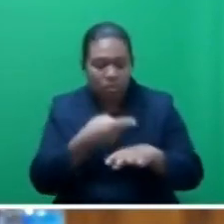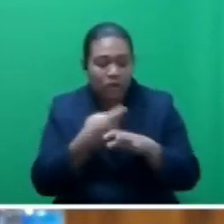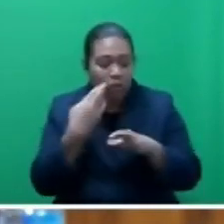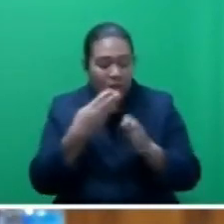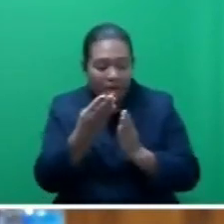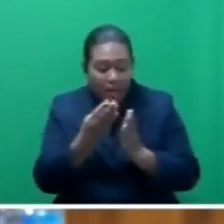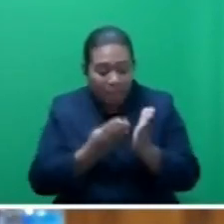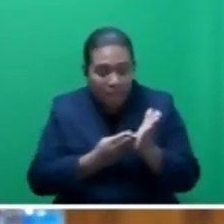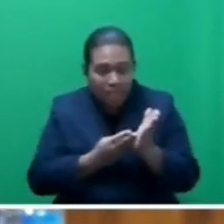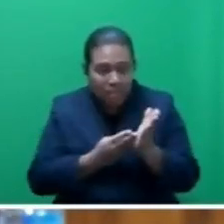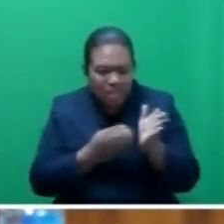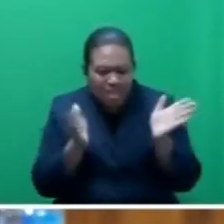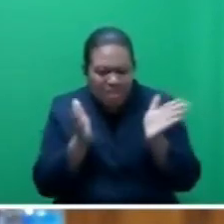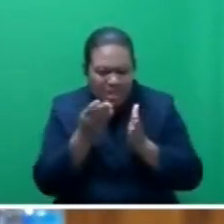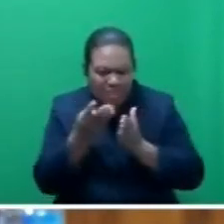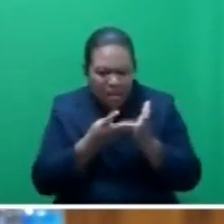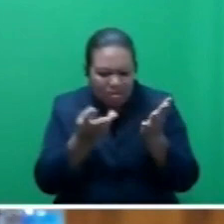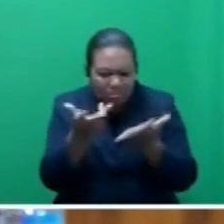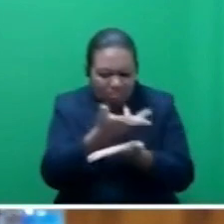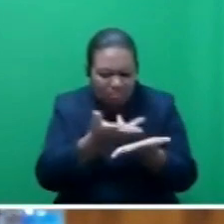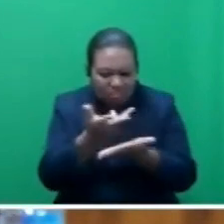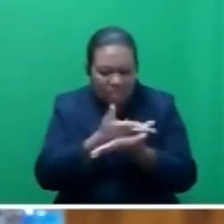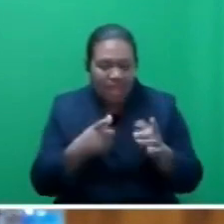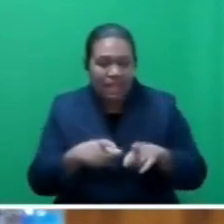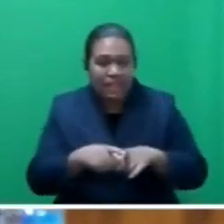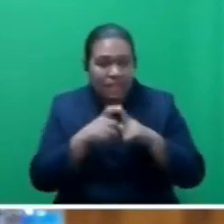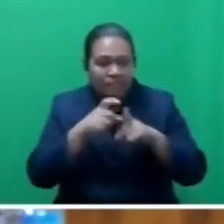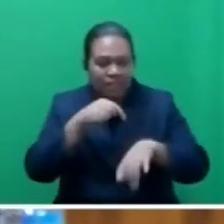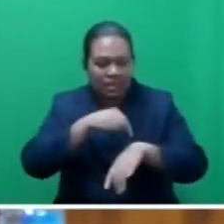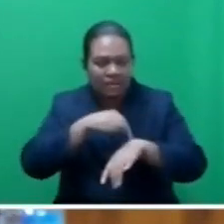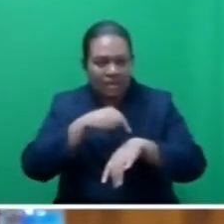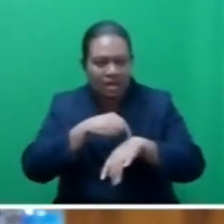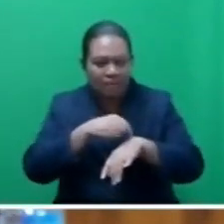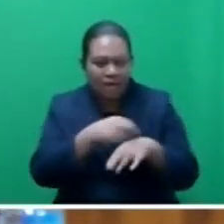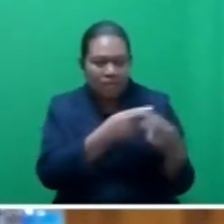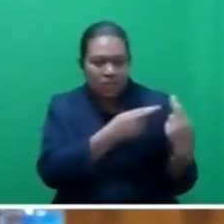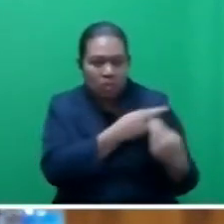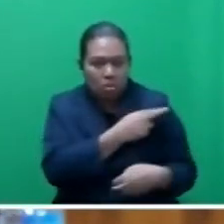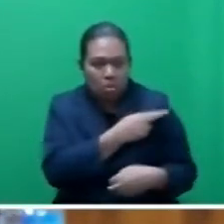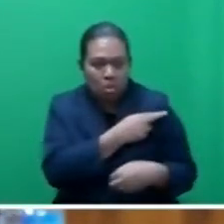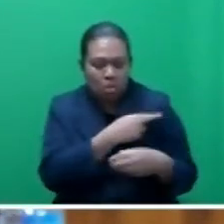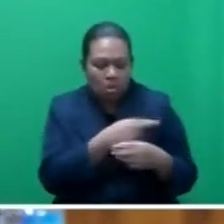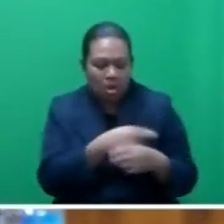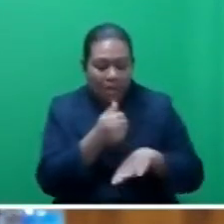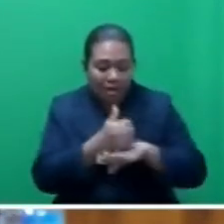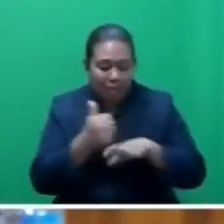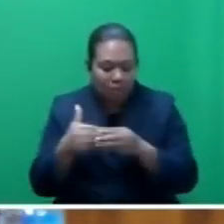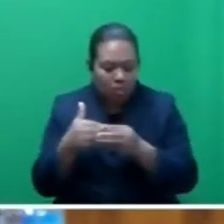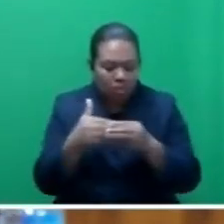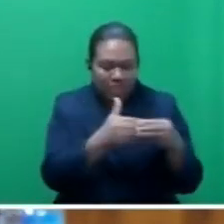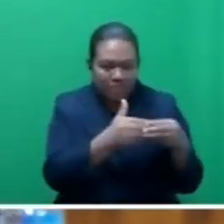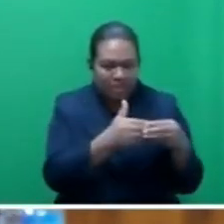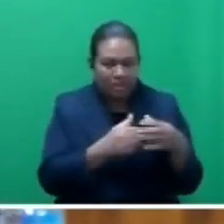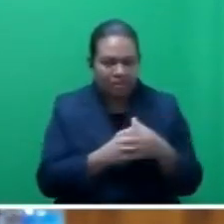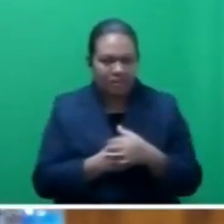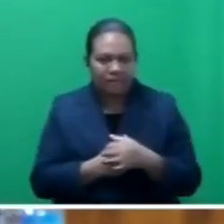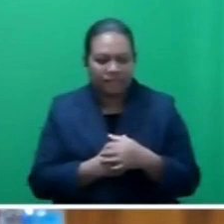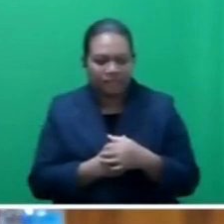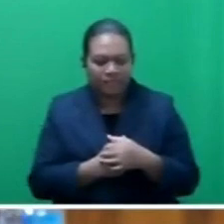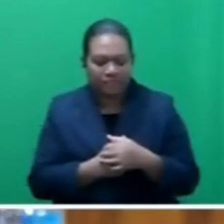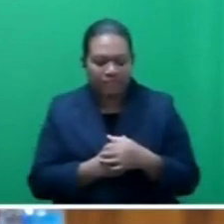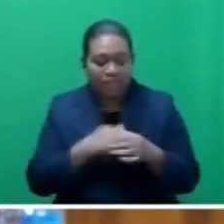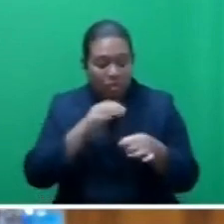session, in difficult times, it is the role of government to lead investment, role of government to ensure